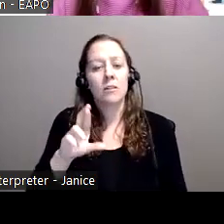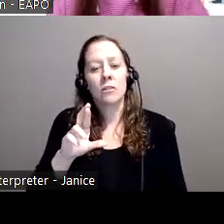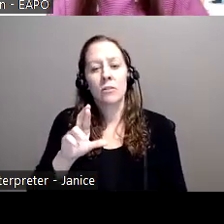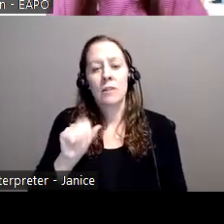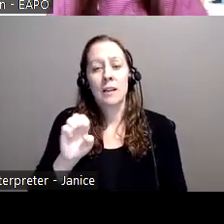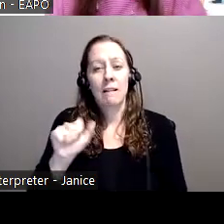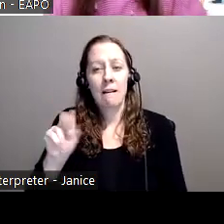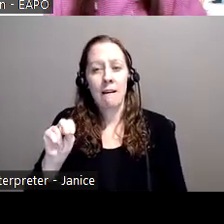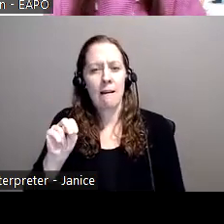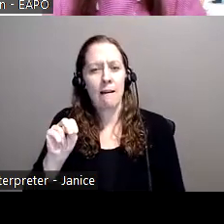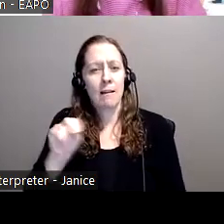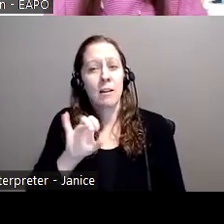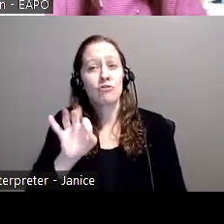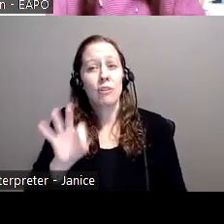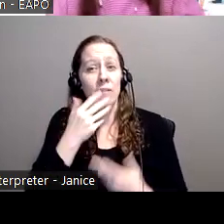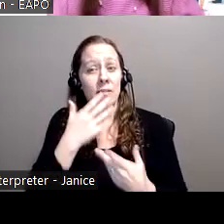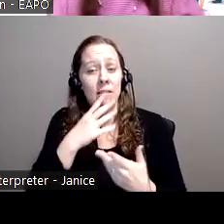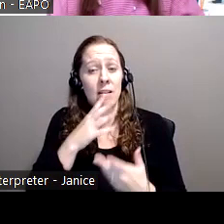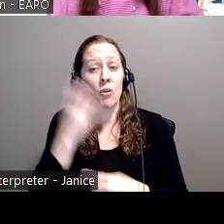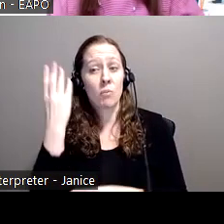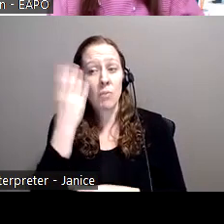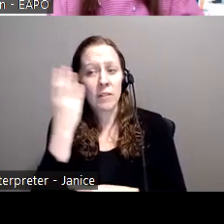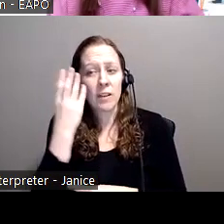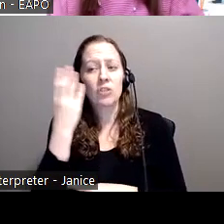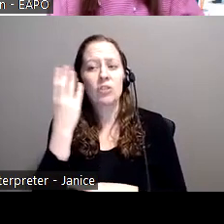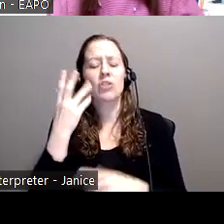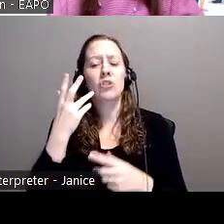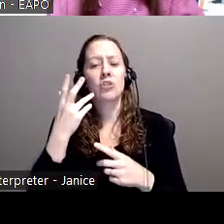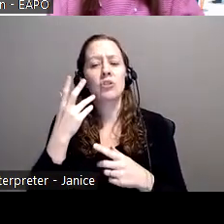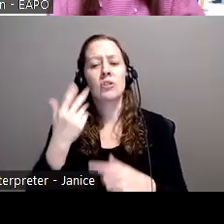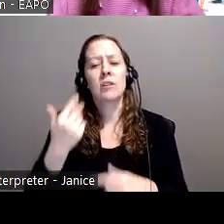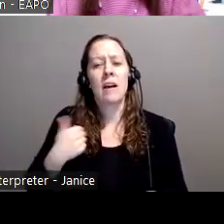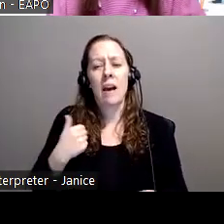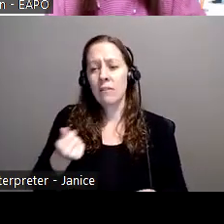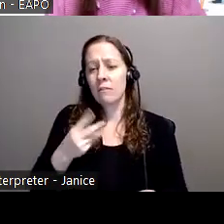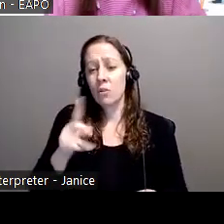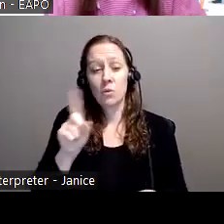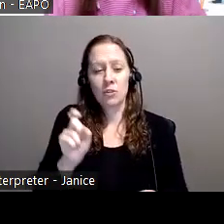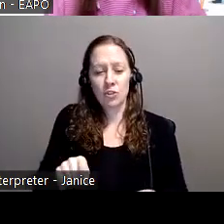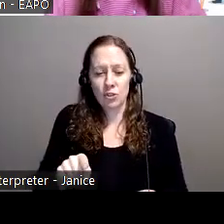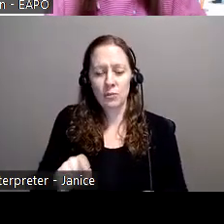Thanks, Jeff, for the great presentation and overview. There was a couple questions here.